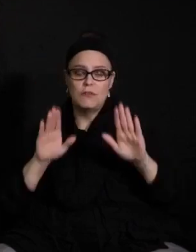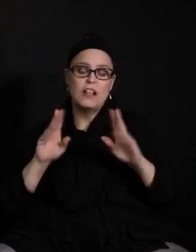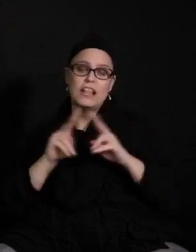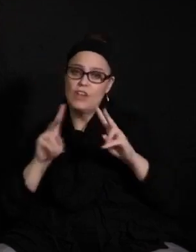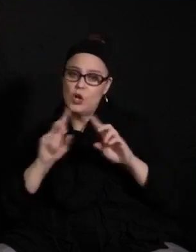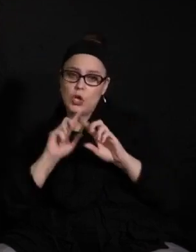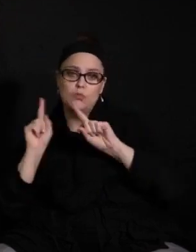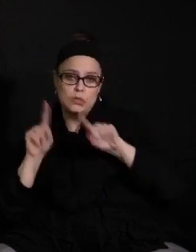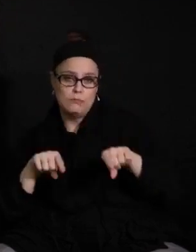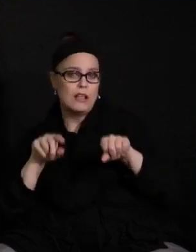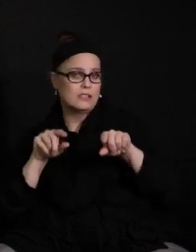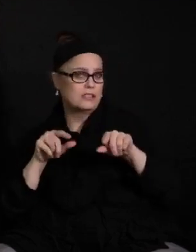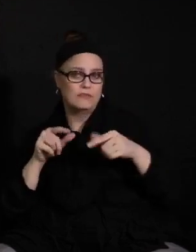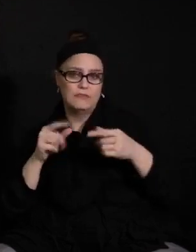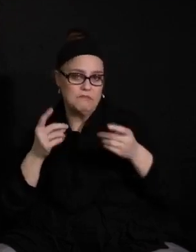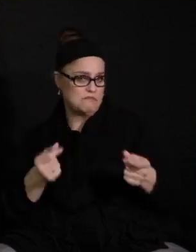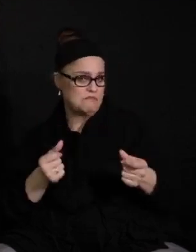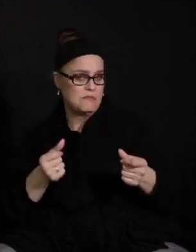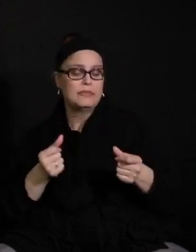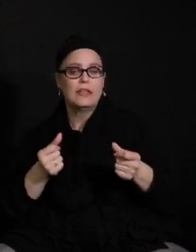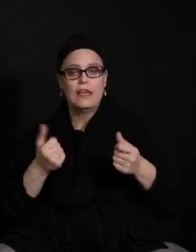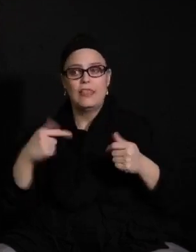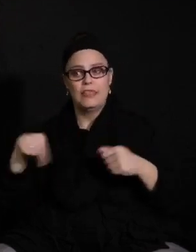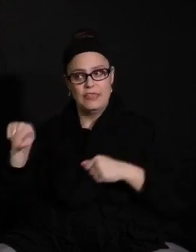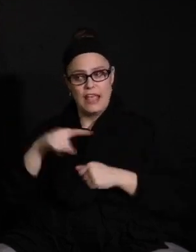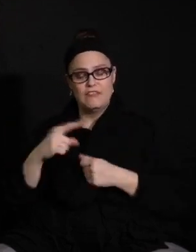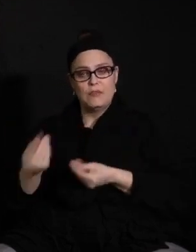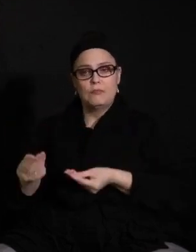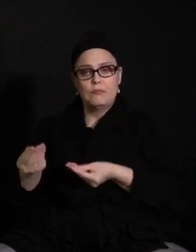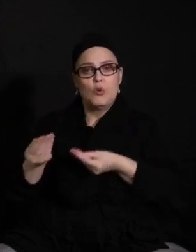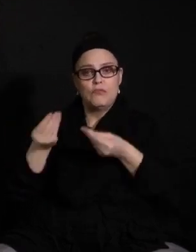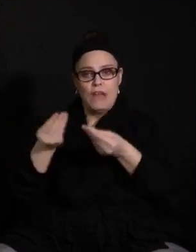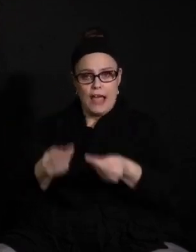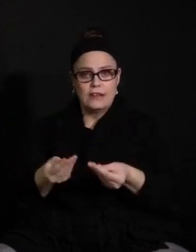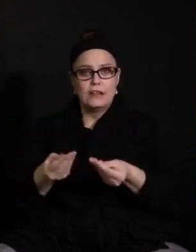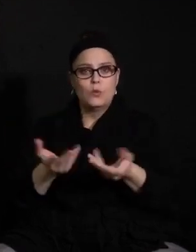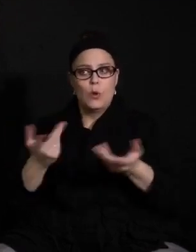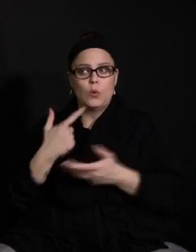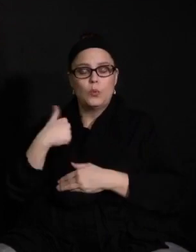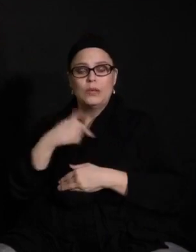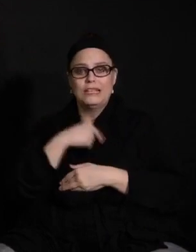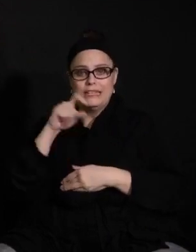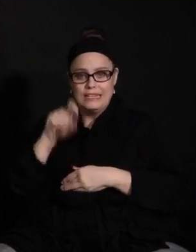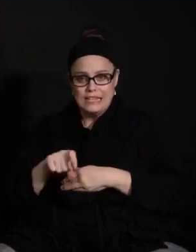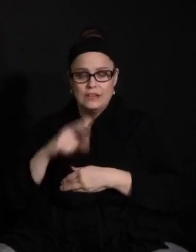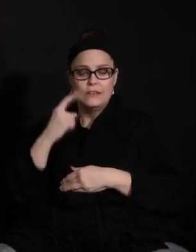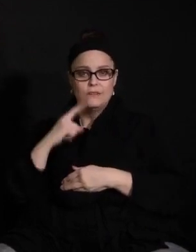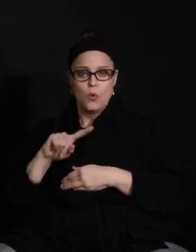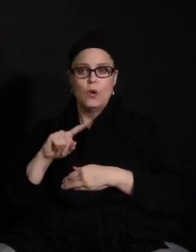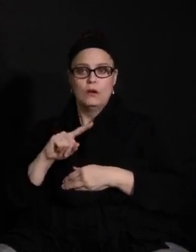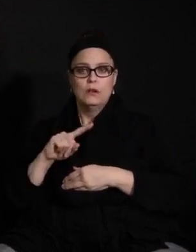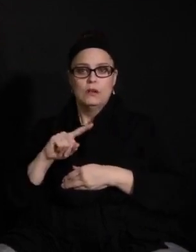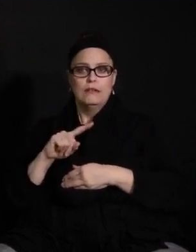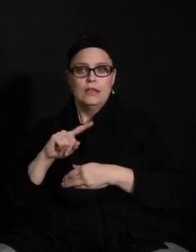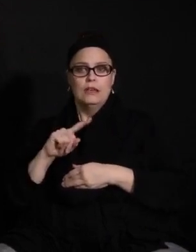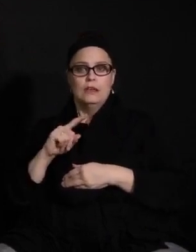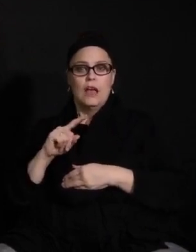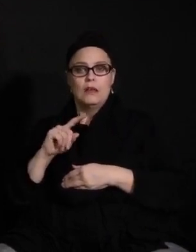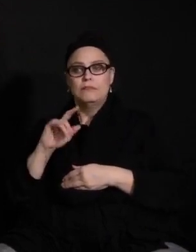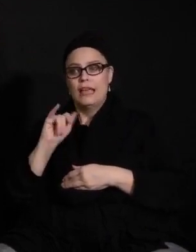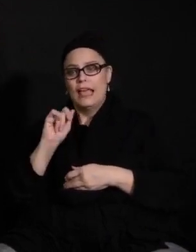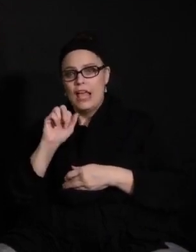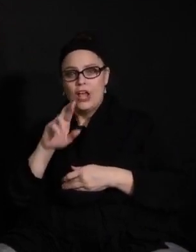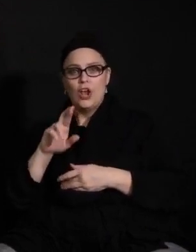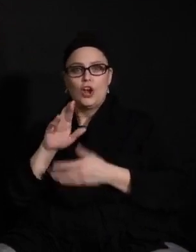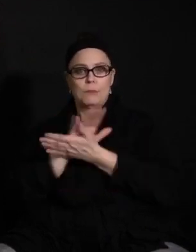they have really put us in a position to have what we believe is the necessary mitigation for air purification and